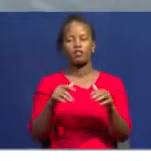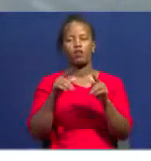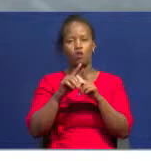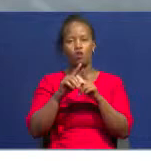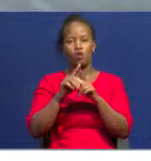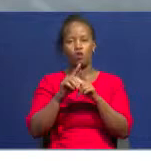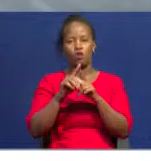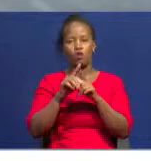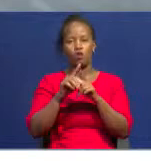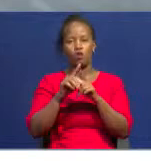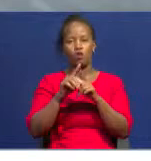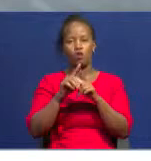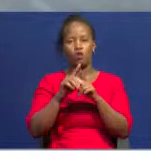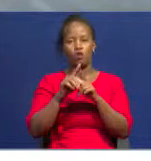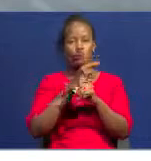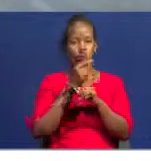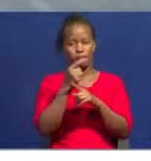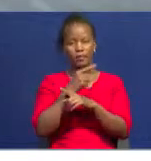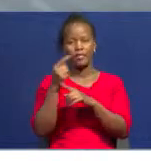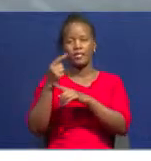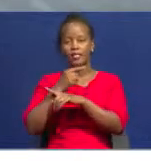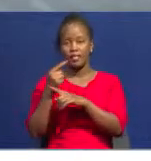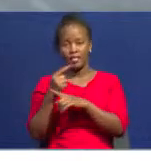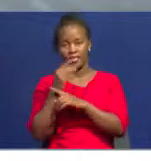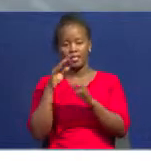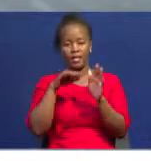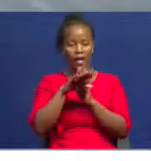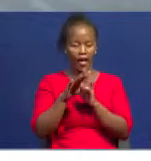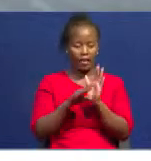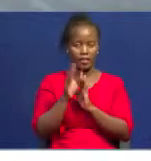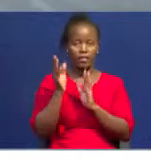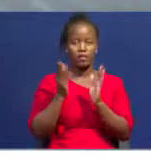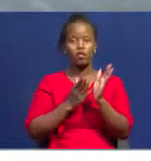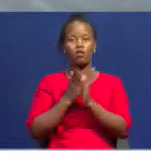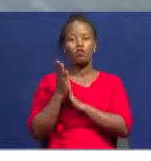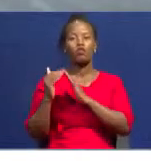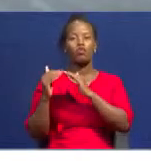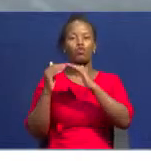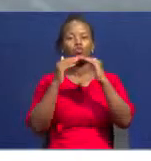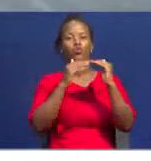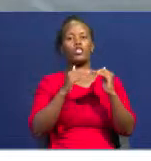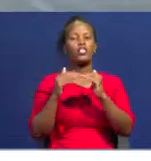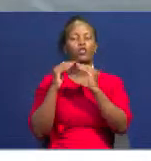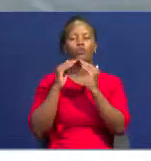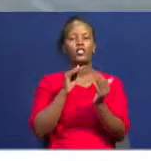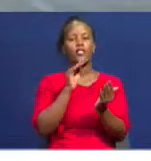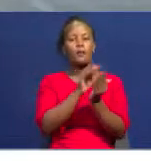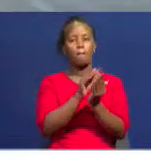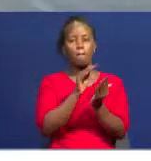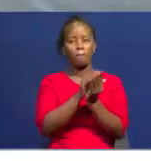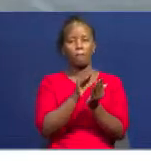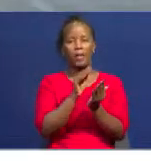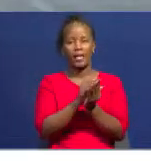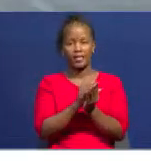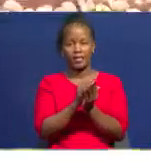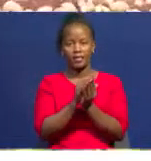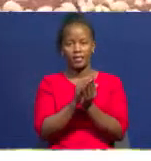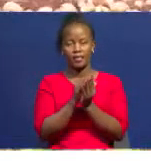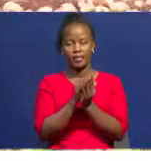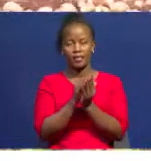training and financing access through Equity Bank subsidiaries. Dr. Mukami with the latest.